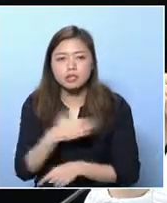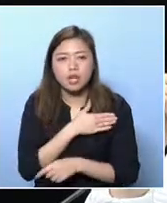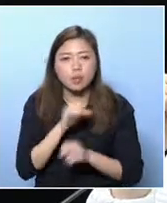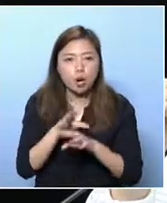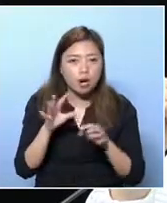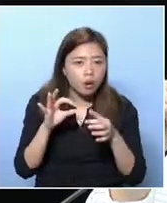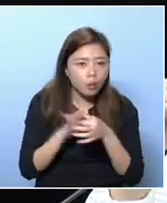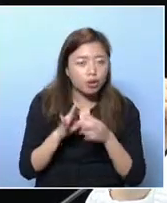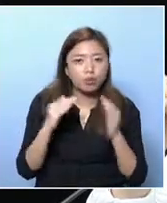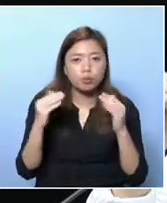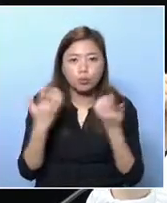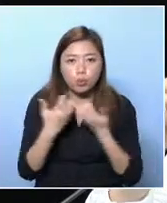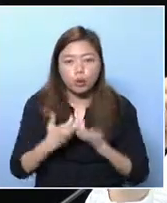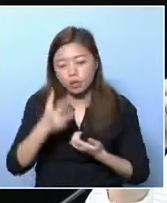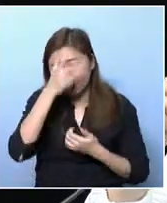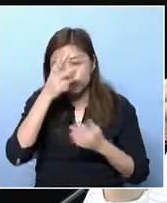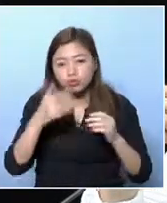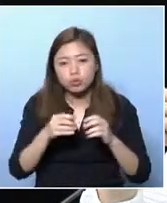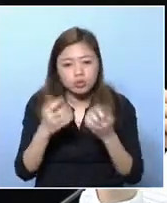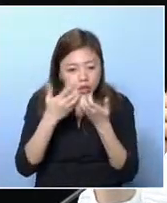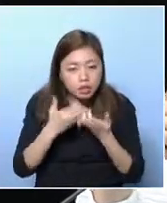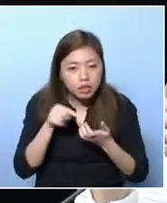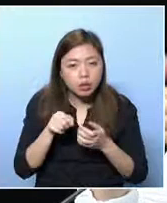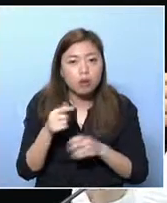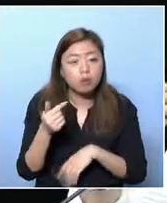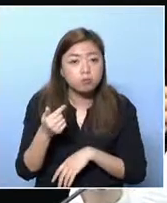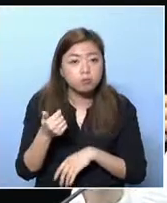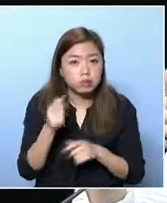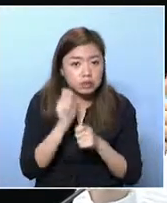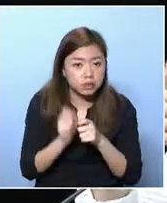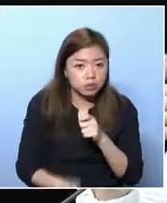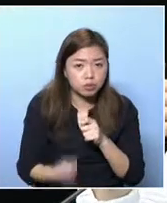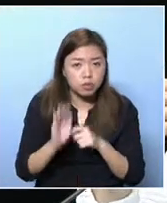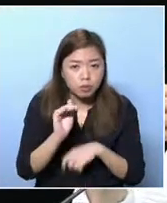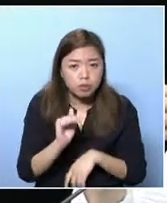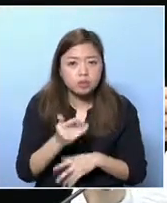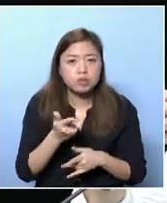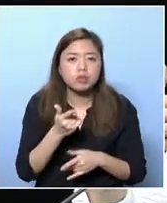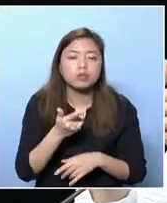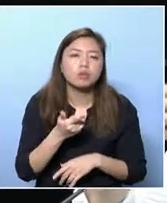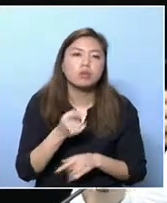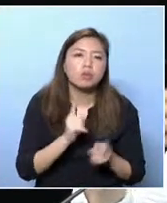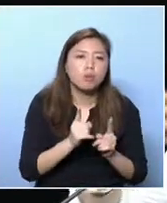raised by one of the deputations health action. And that is when the Census and